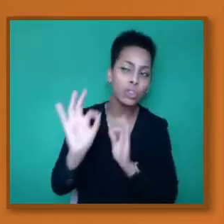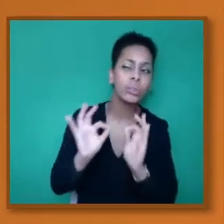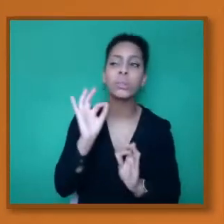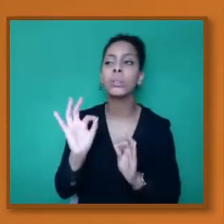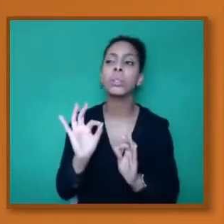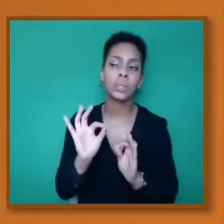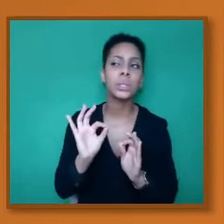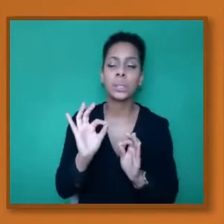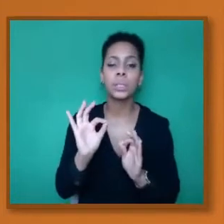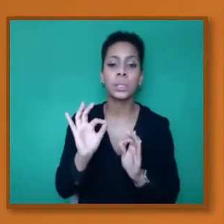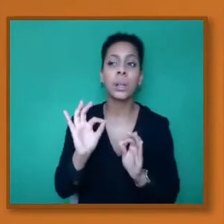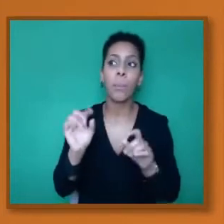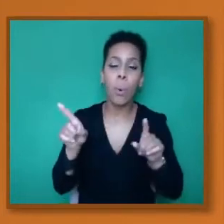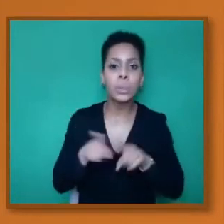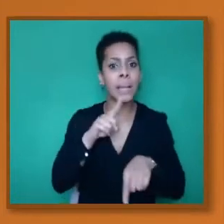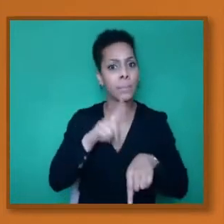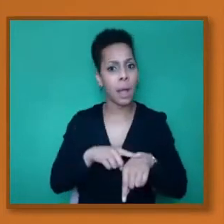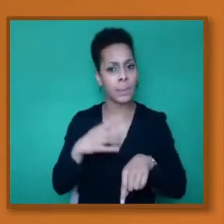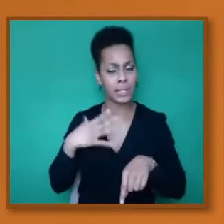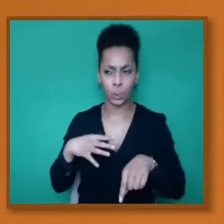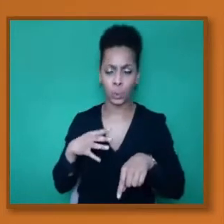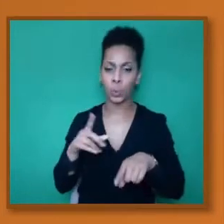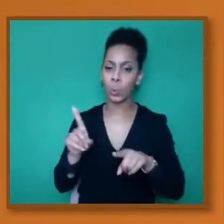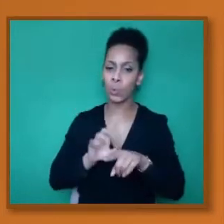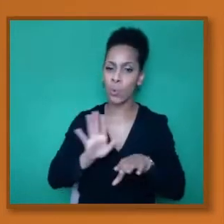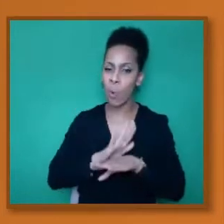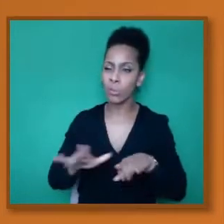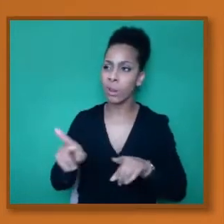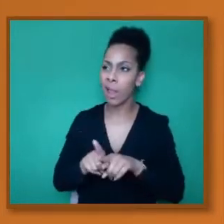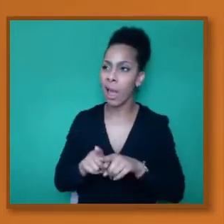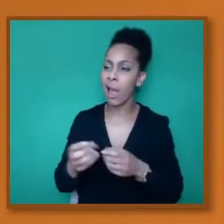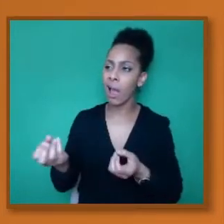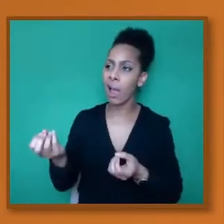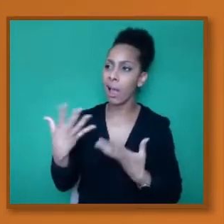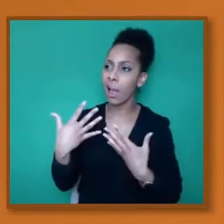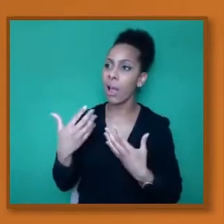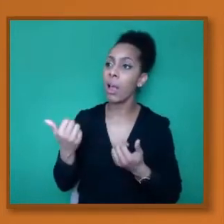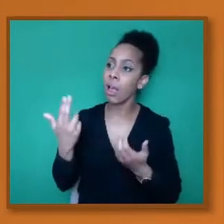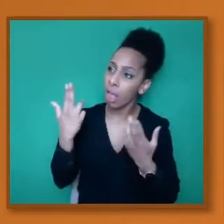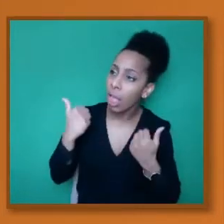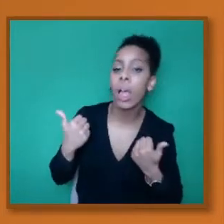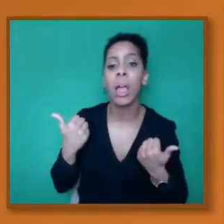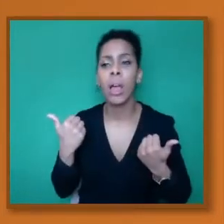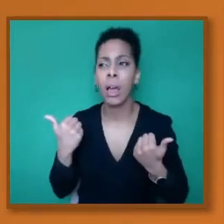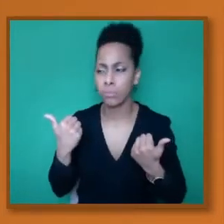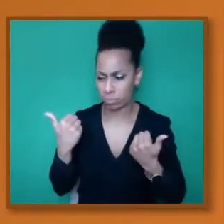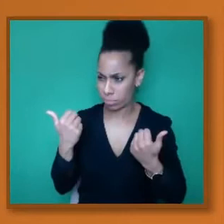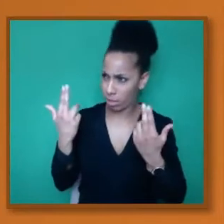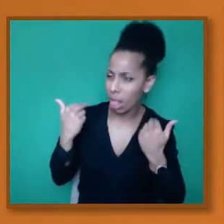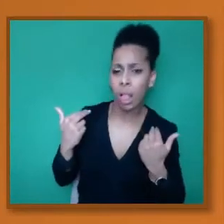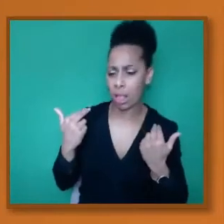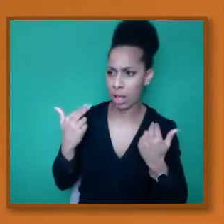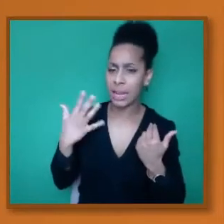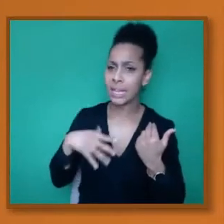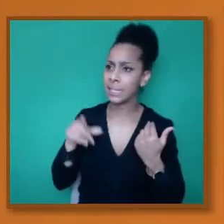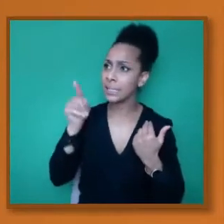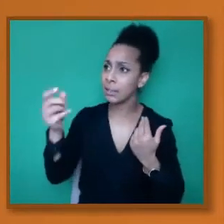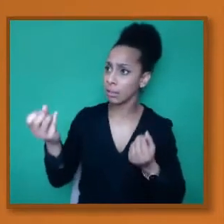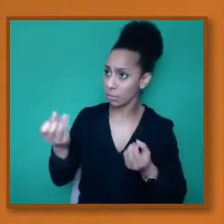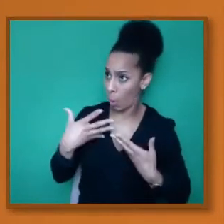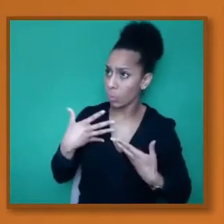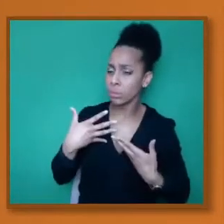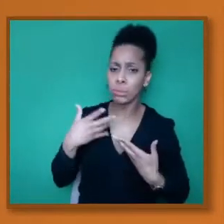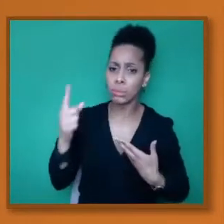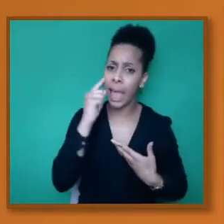being told things that have not been proven, or having evidence to support